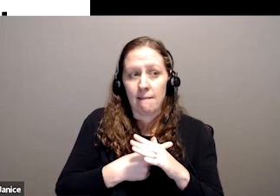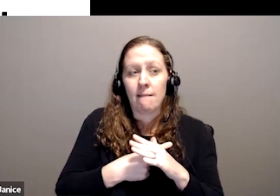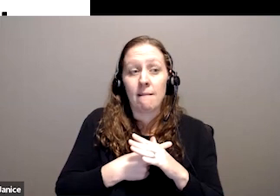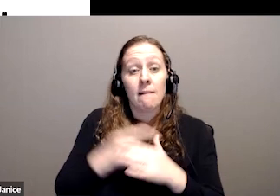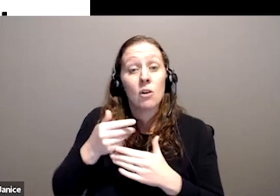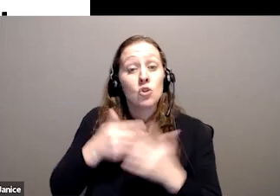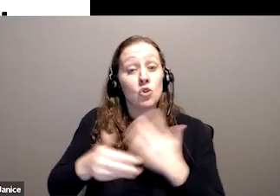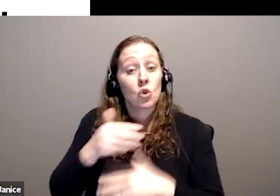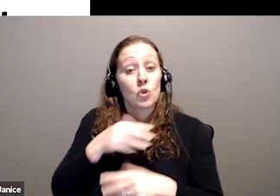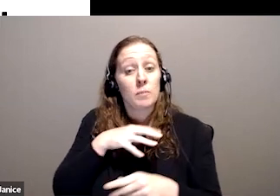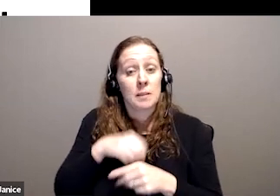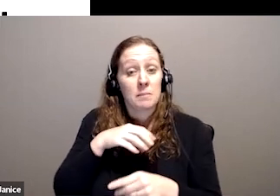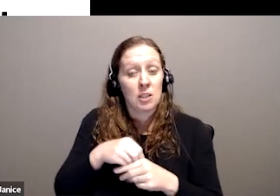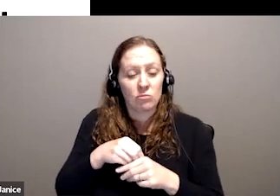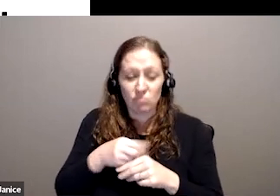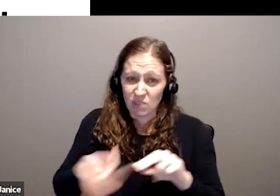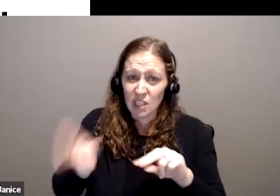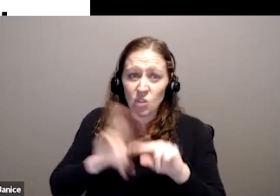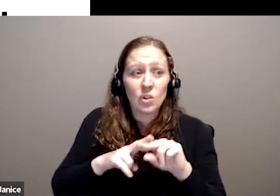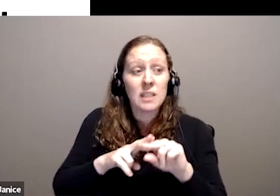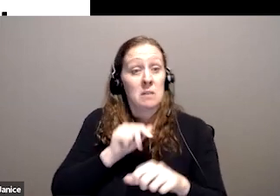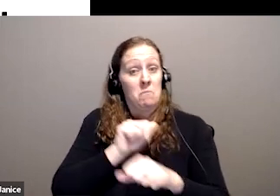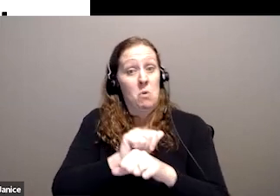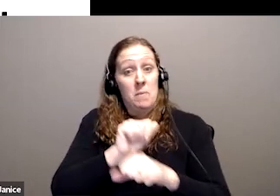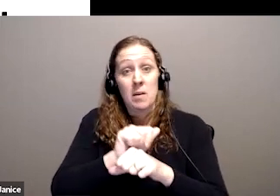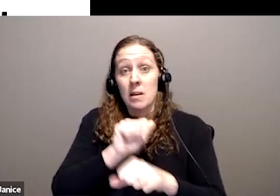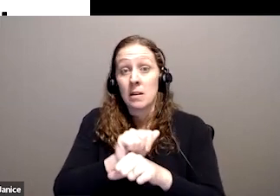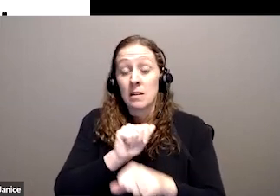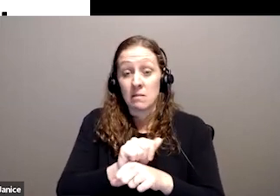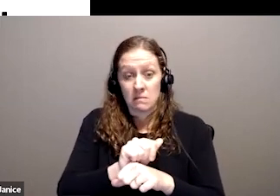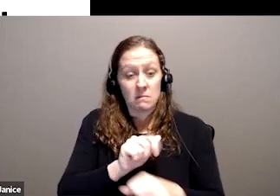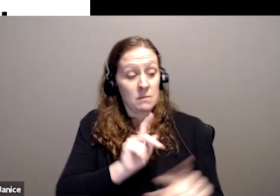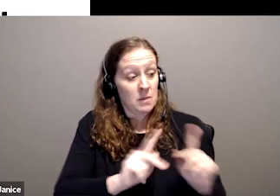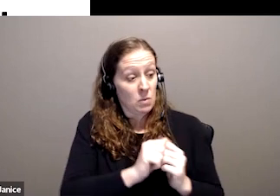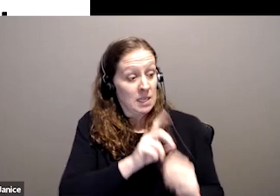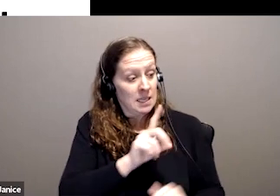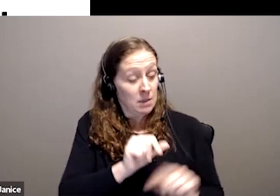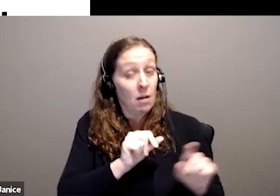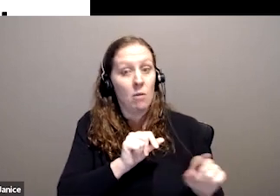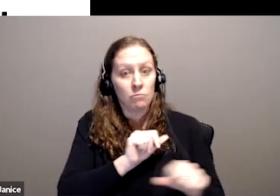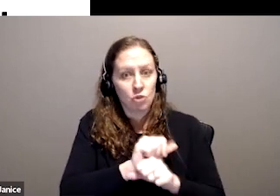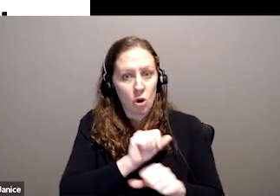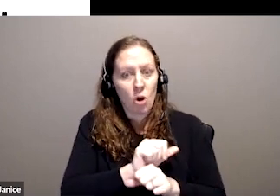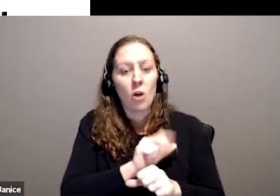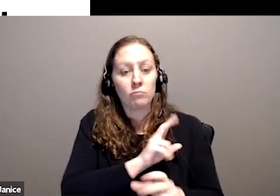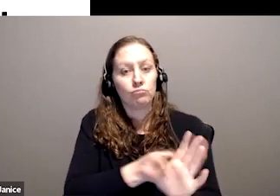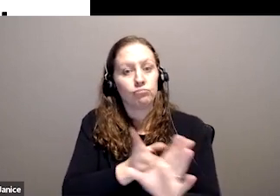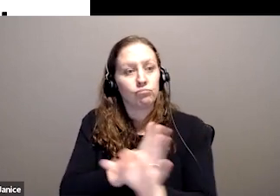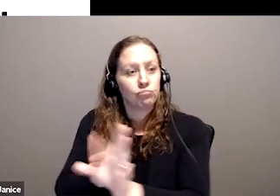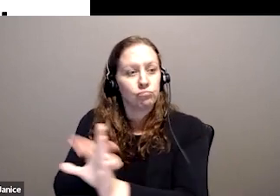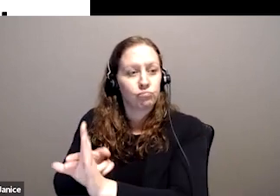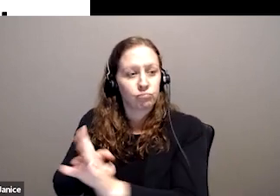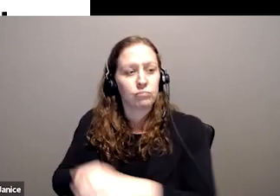social participation, in employment of people with disability, in